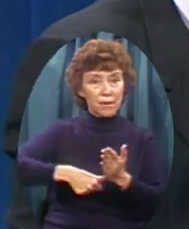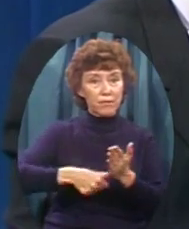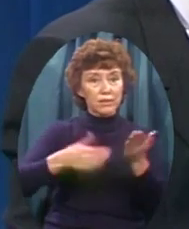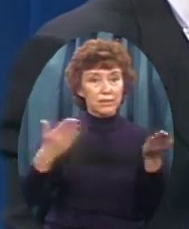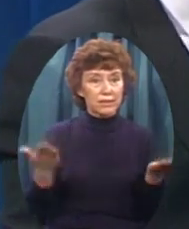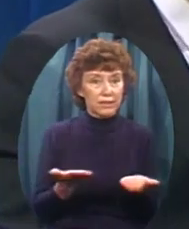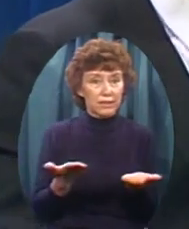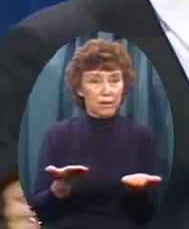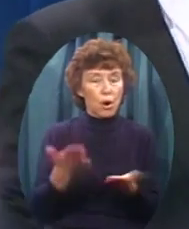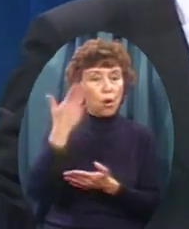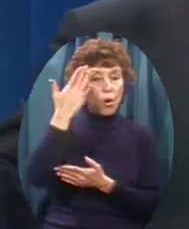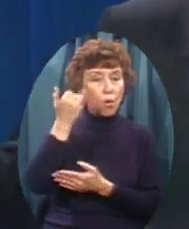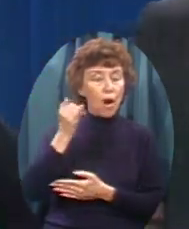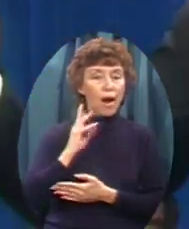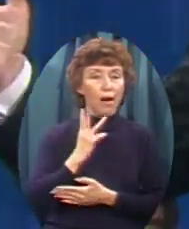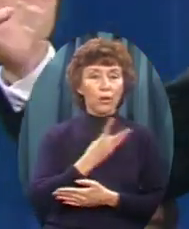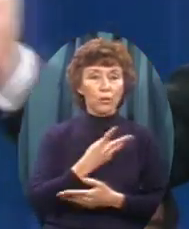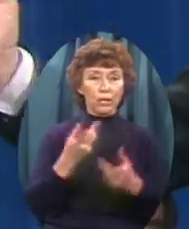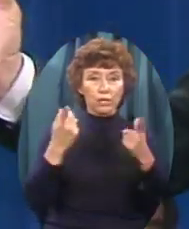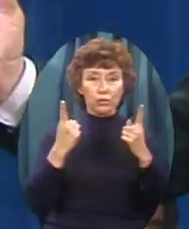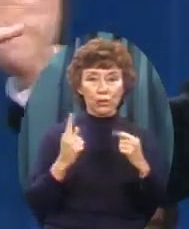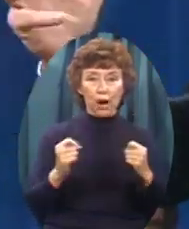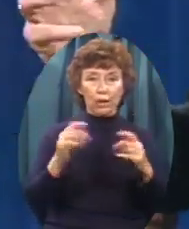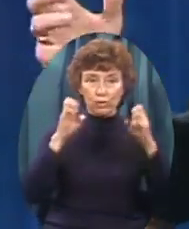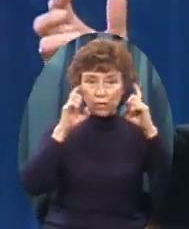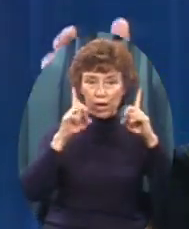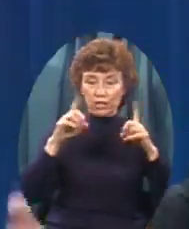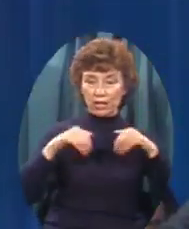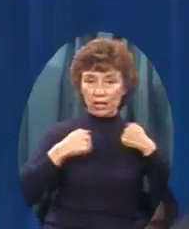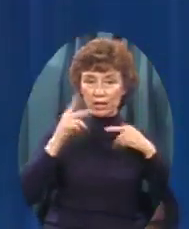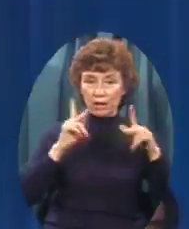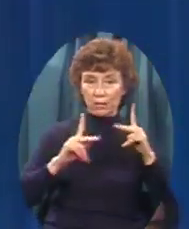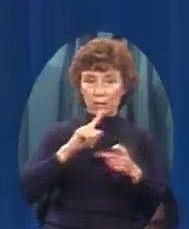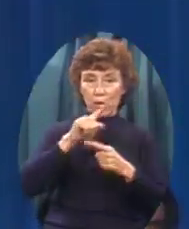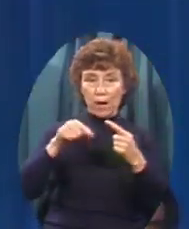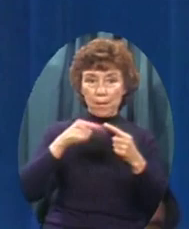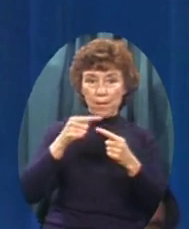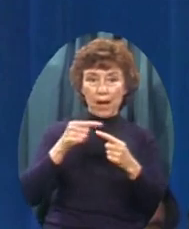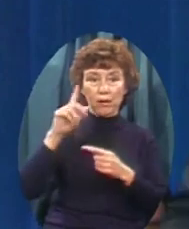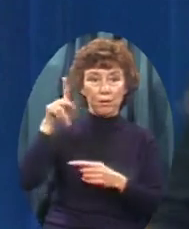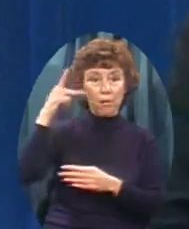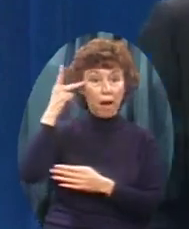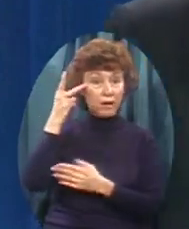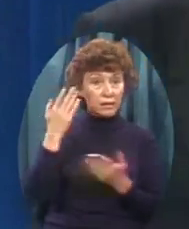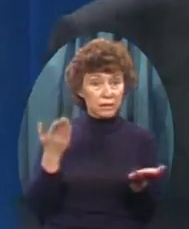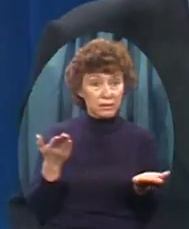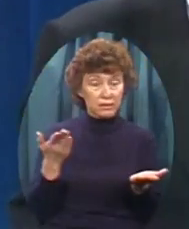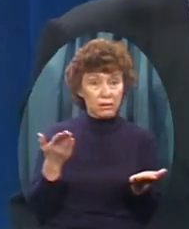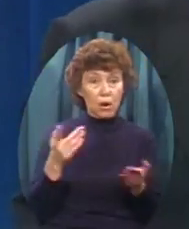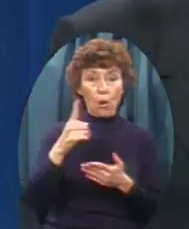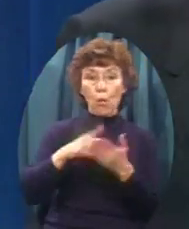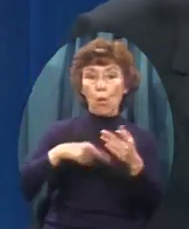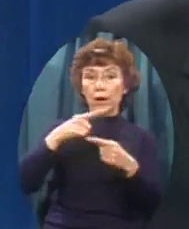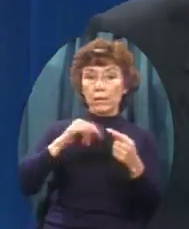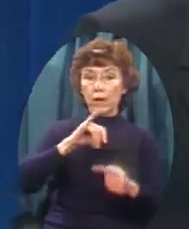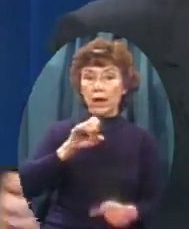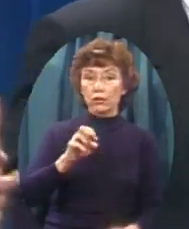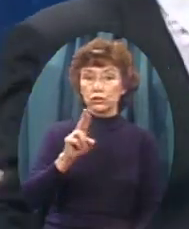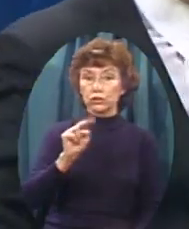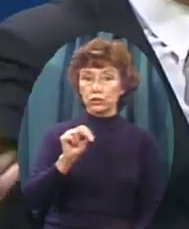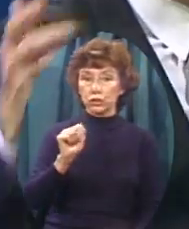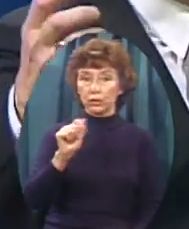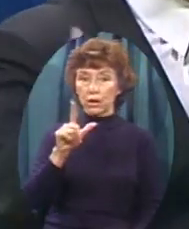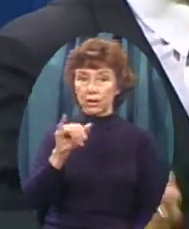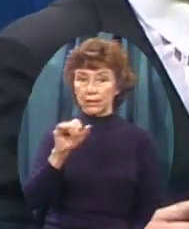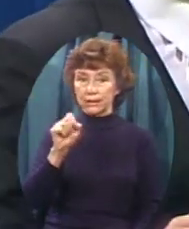Why are we trying To educate young people On politics What about journalism Why do we